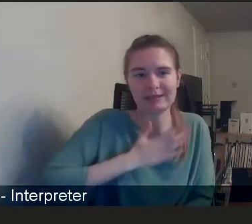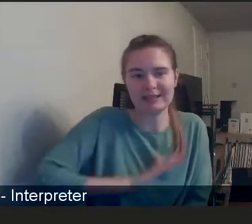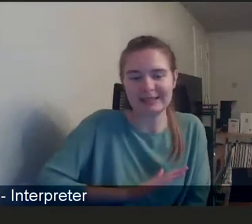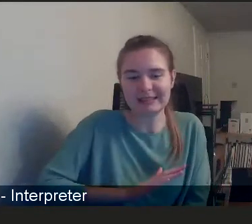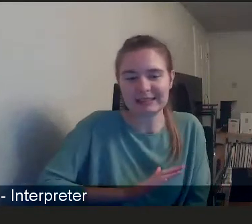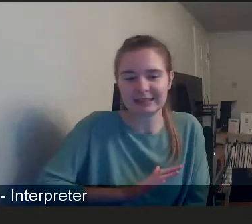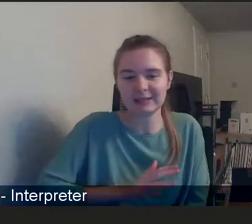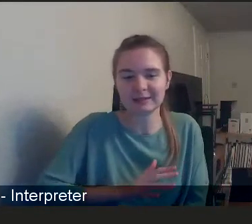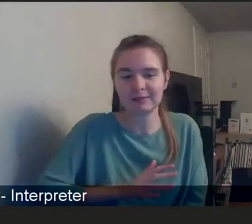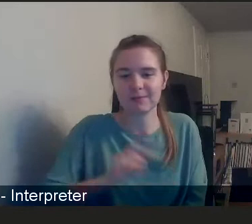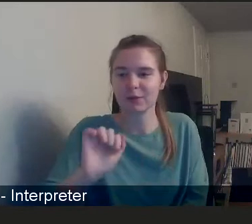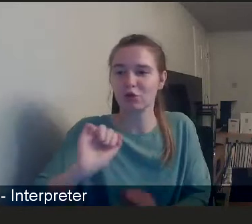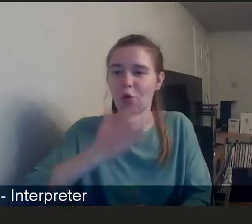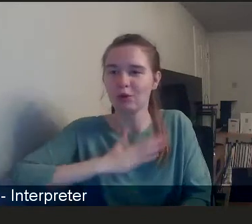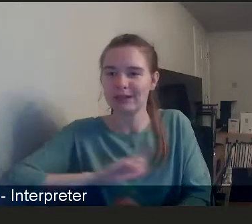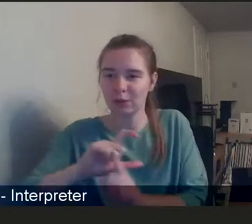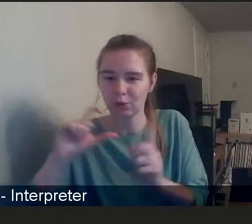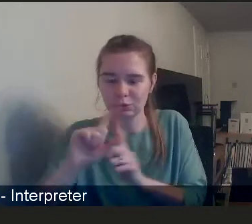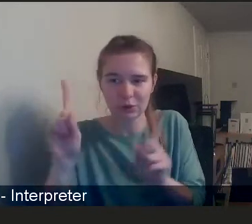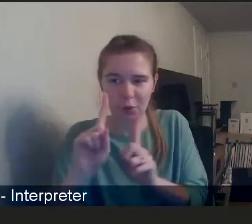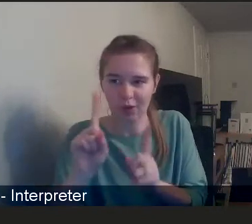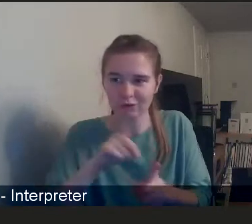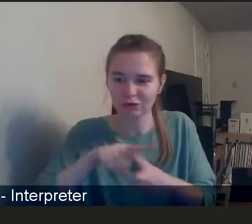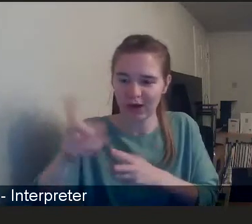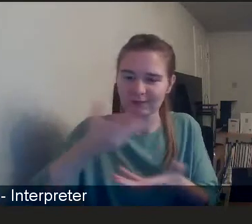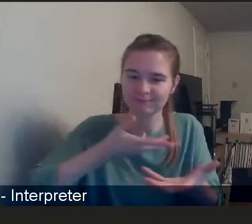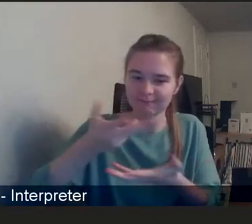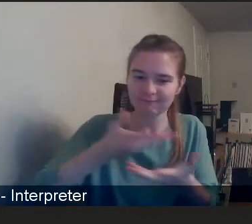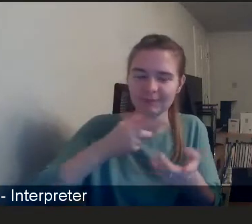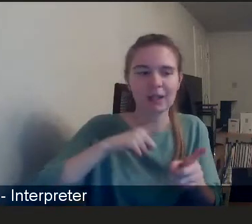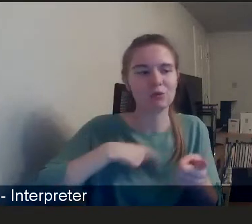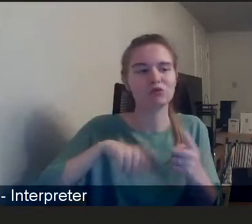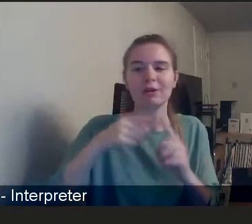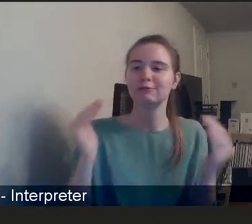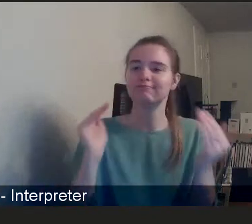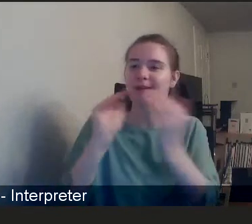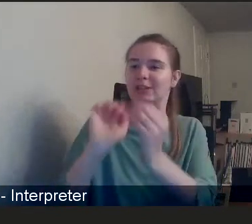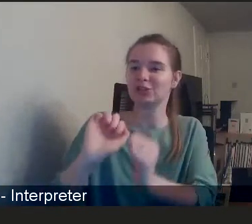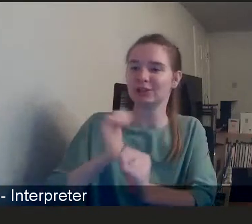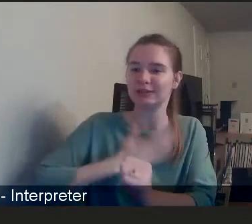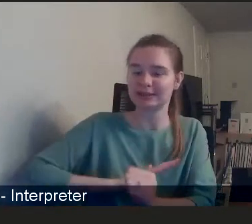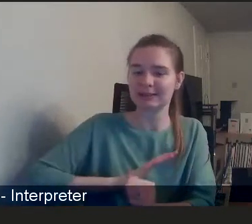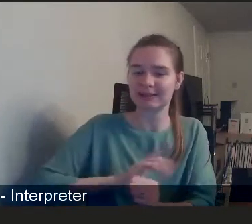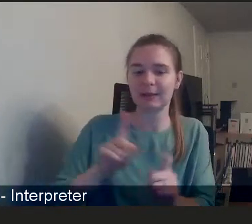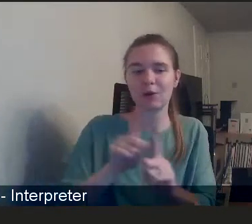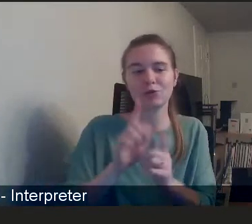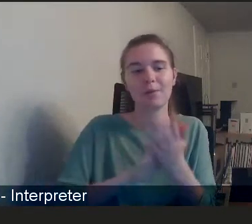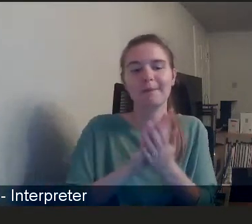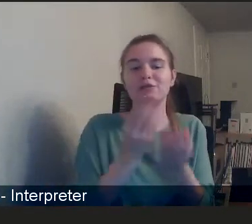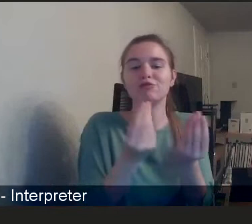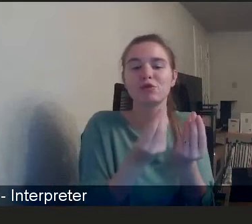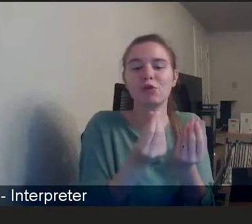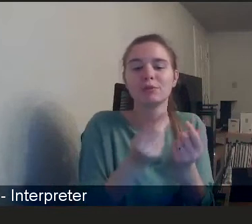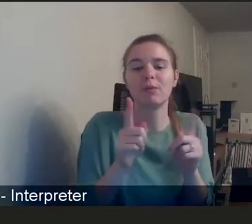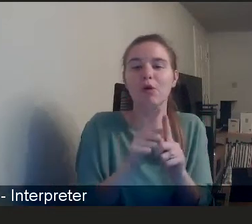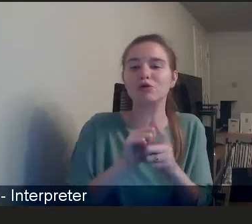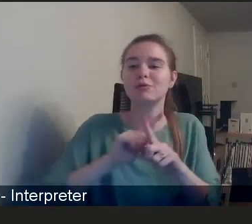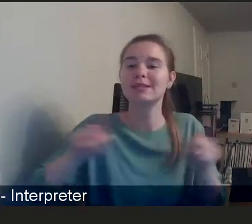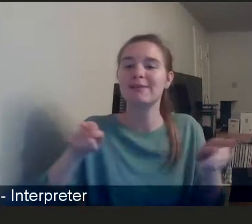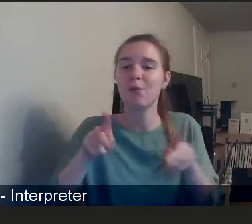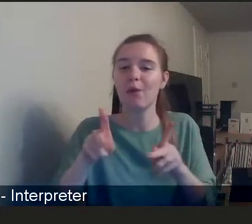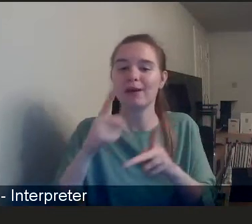is, what is the greatest need and to be able to try and meet that need. And, and that does mean resources, but it also means different ways of working.